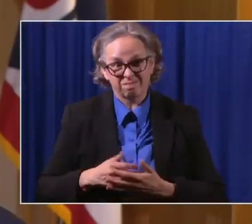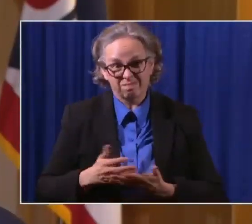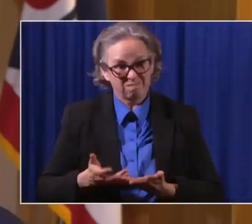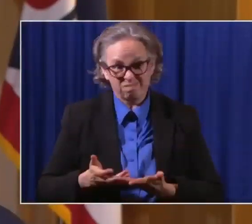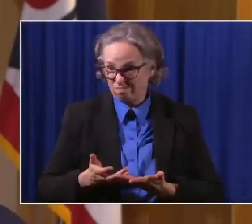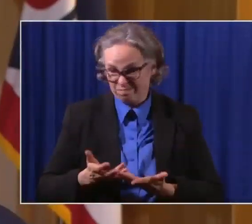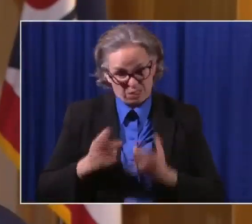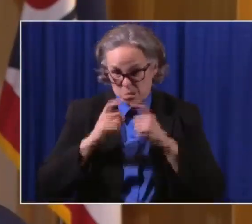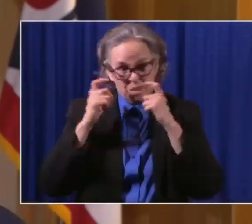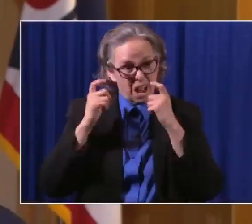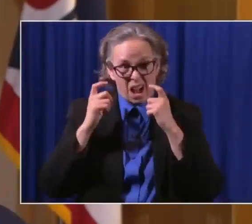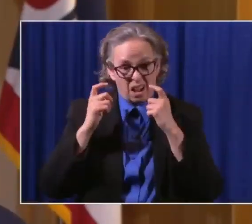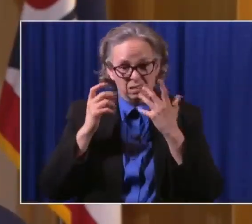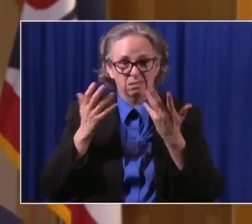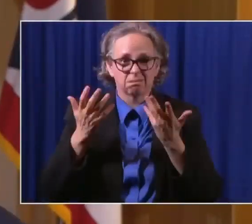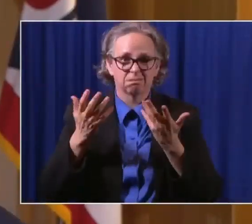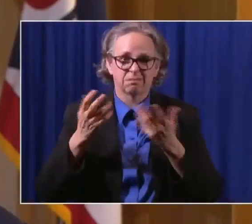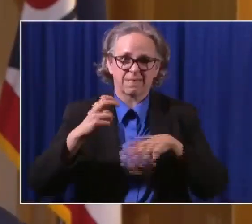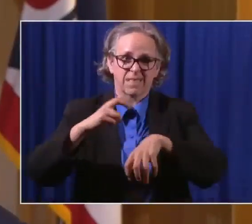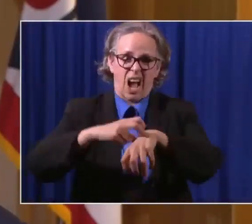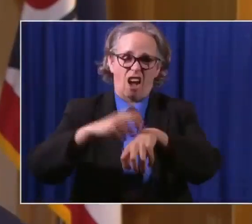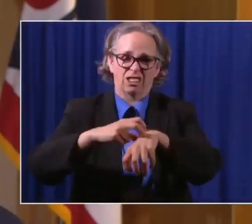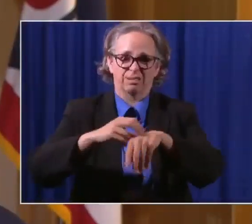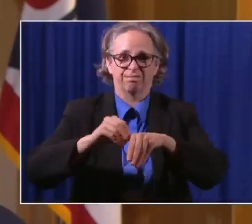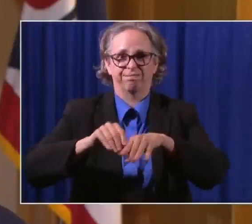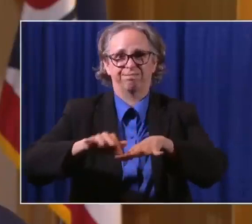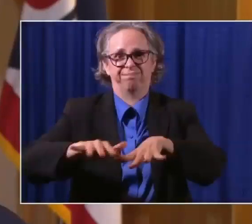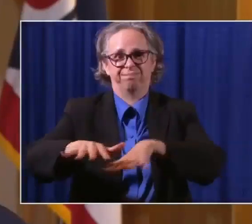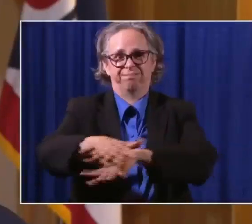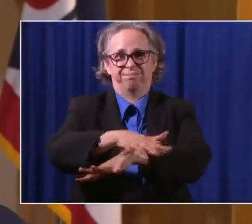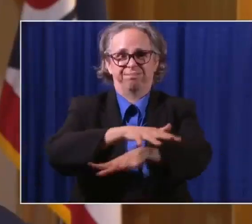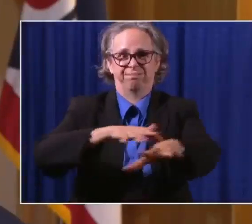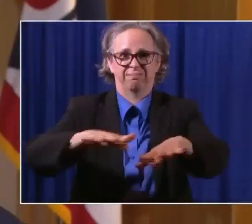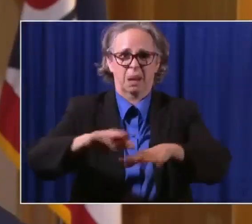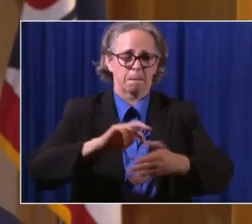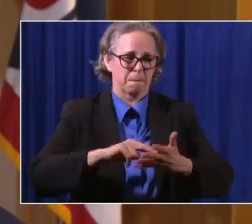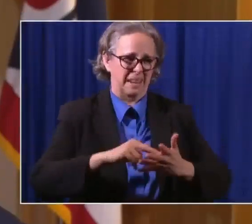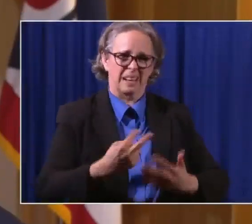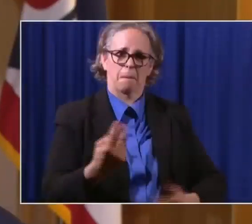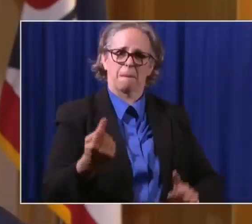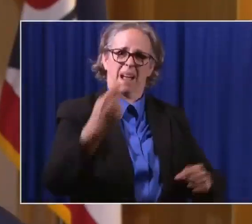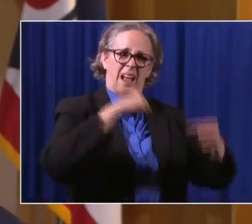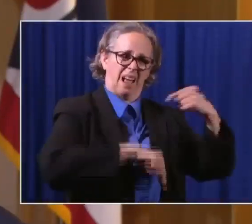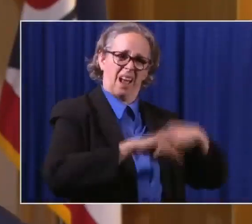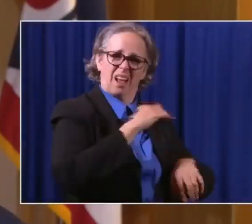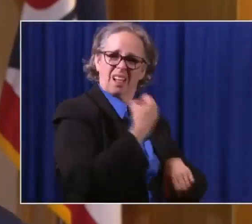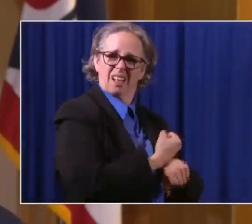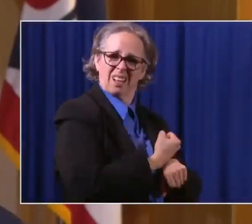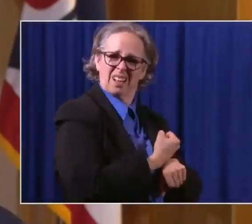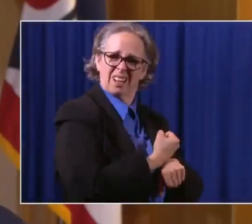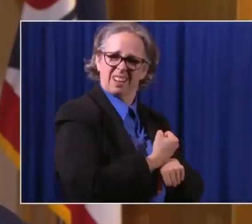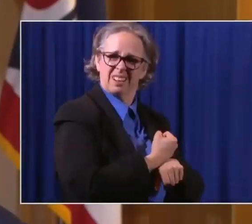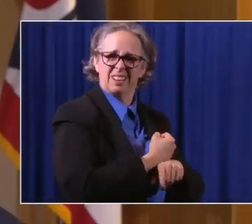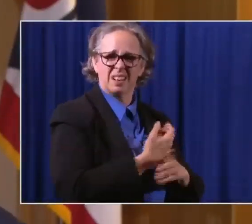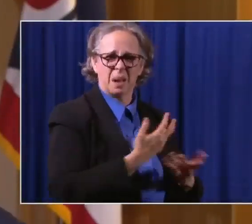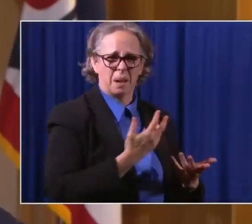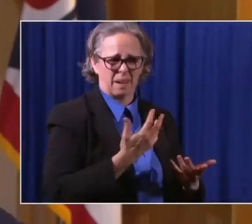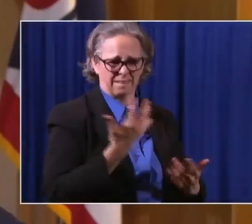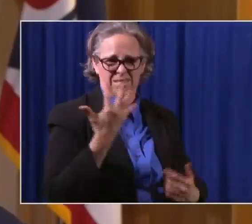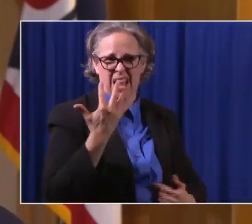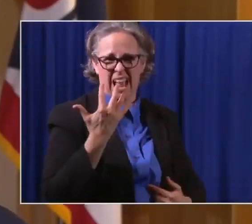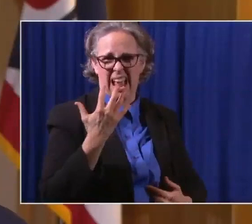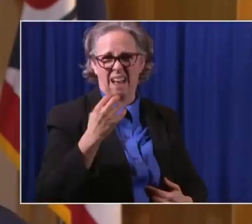subtract five percentage points of the country's gross domestic product. Certainly not something we want to do.